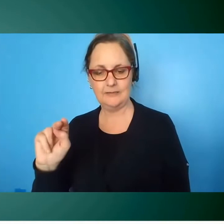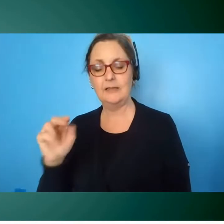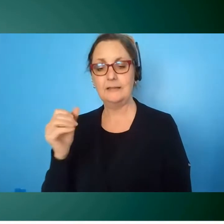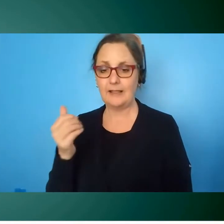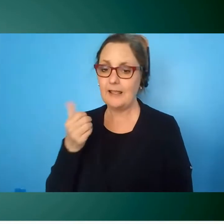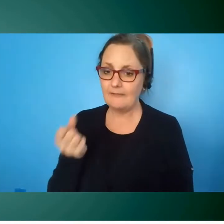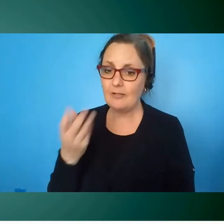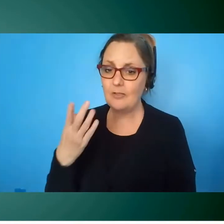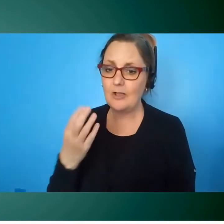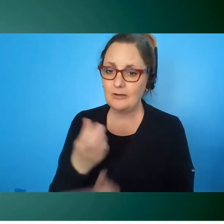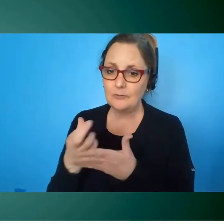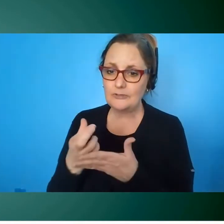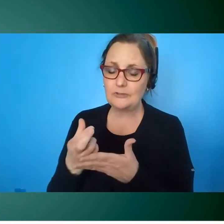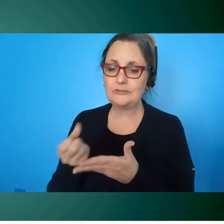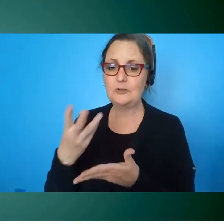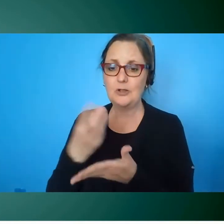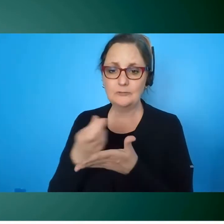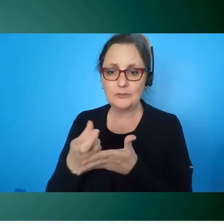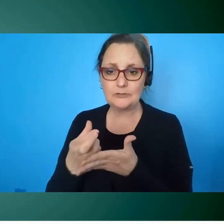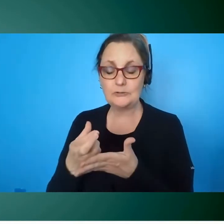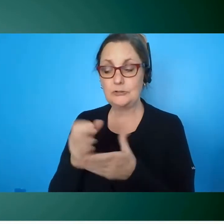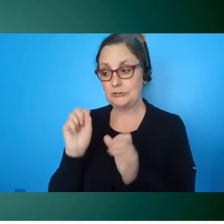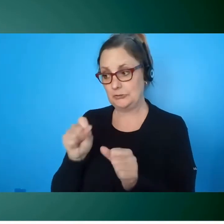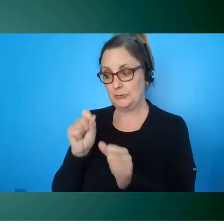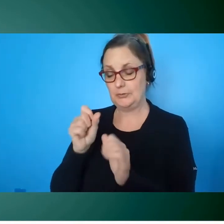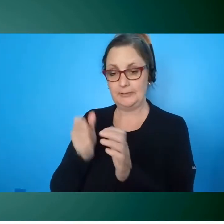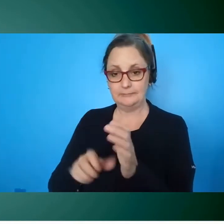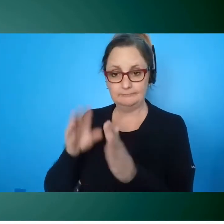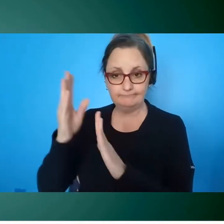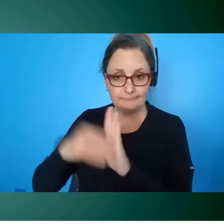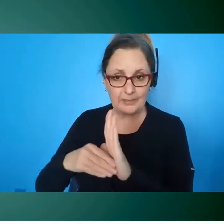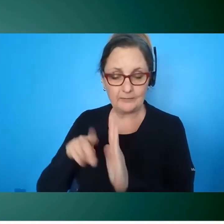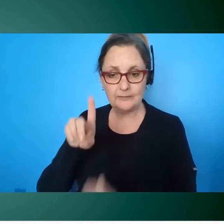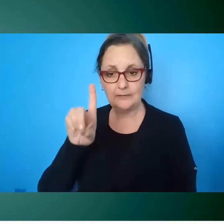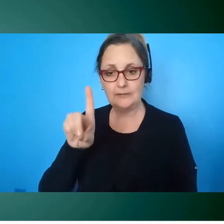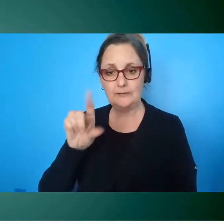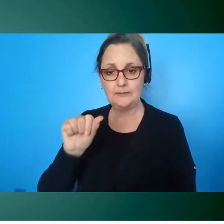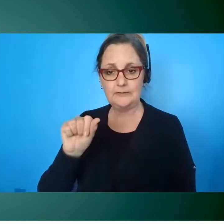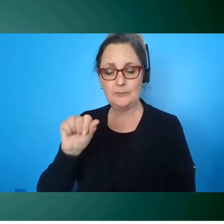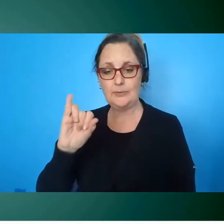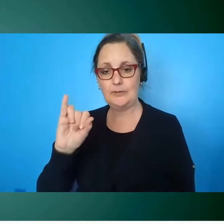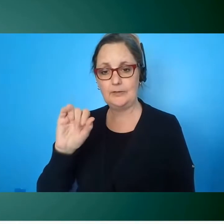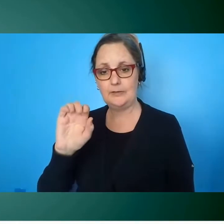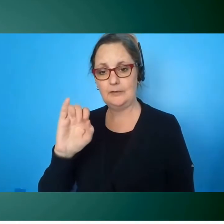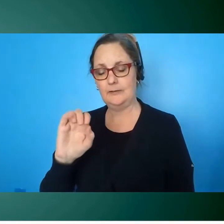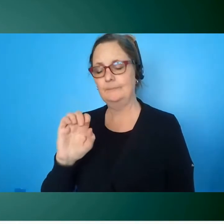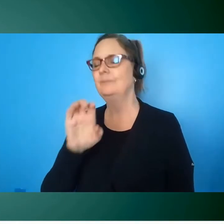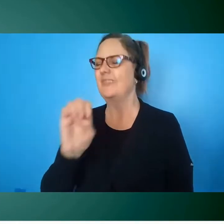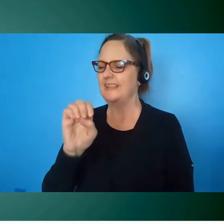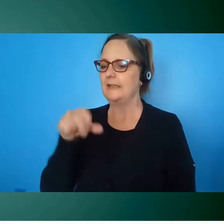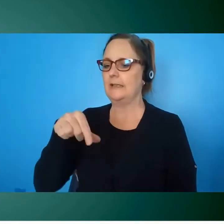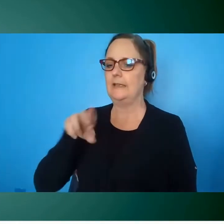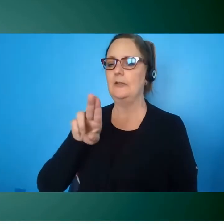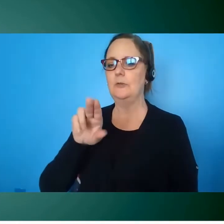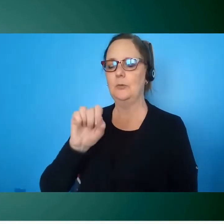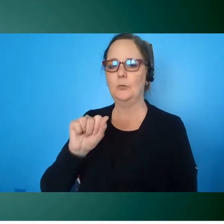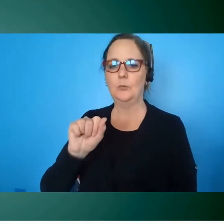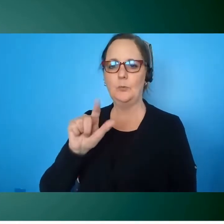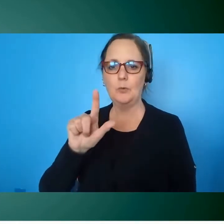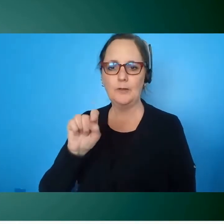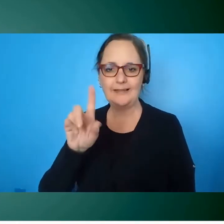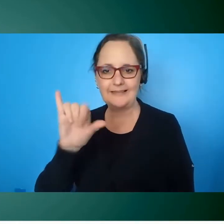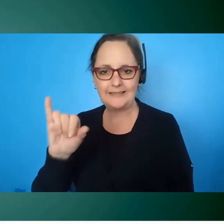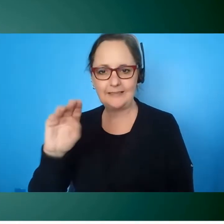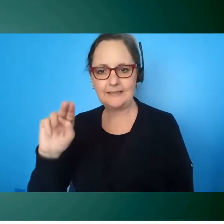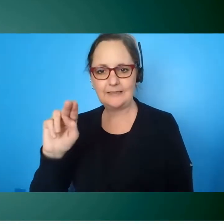equality index which is a survey that tells you how good or not you are and by the way a bad score doesn't mean bad things